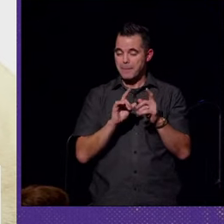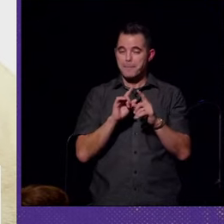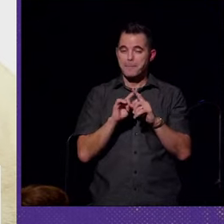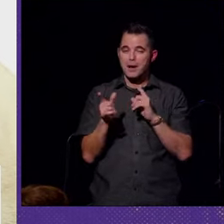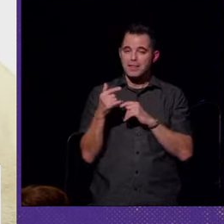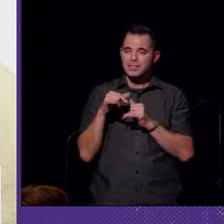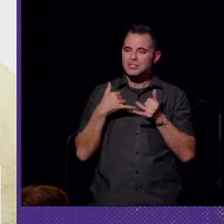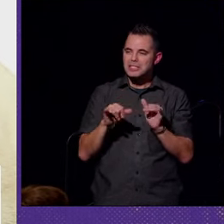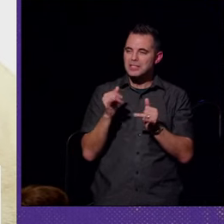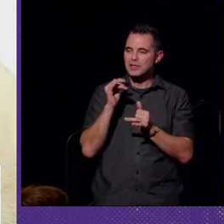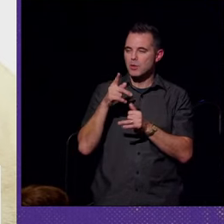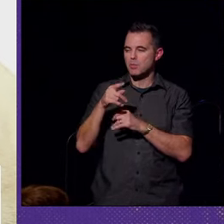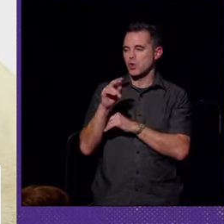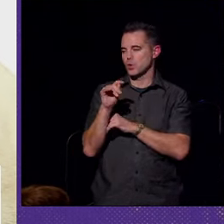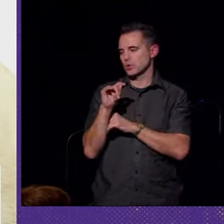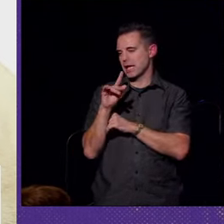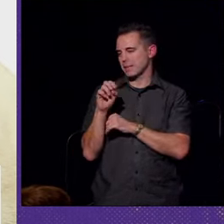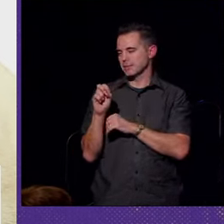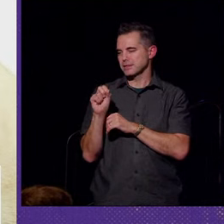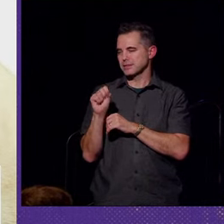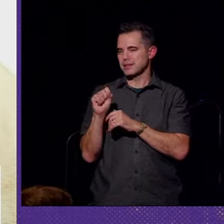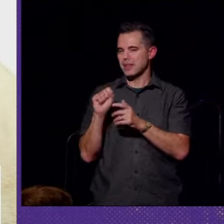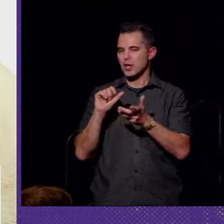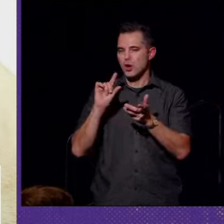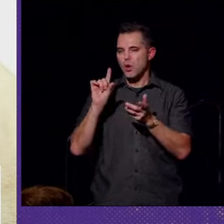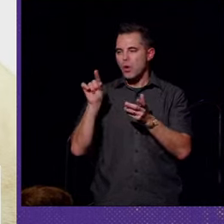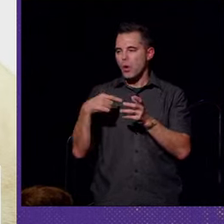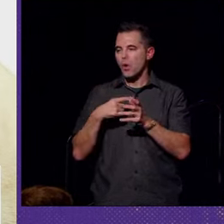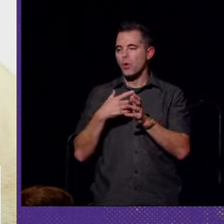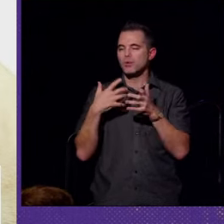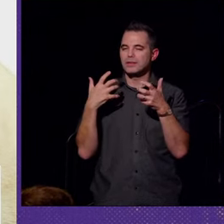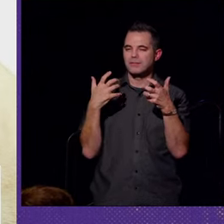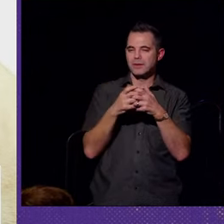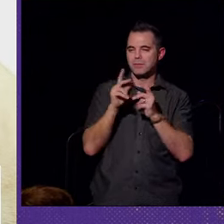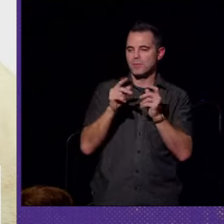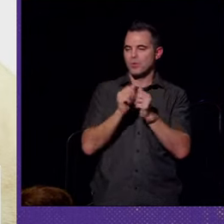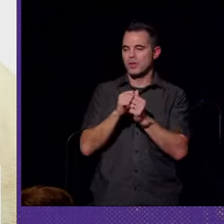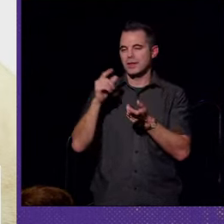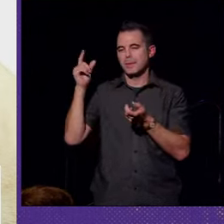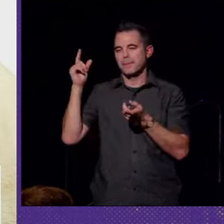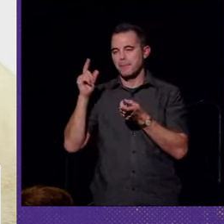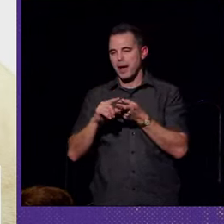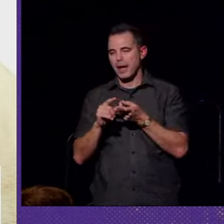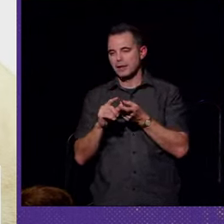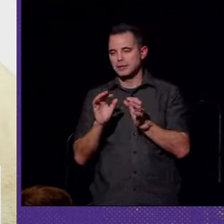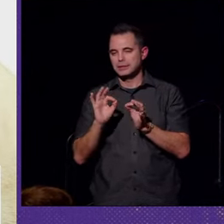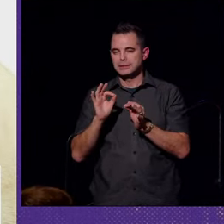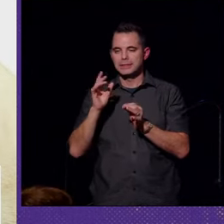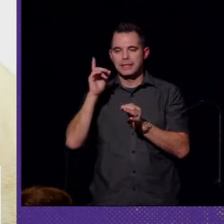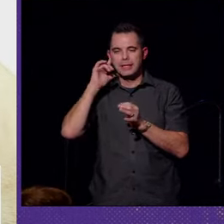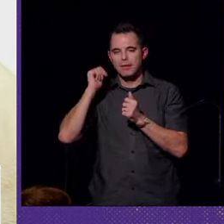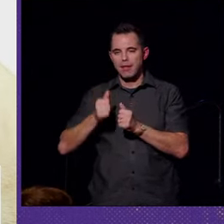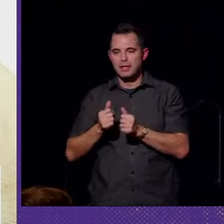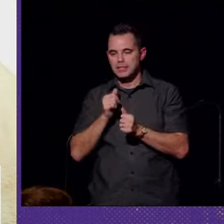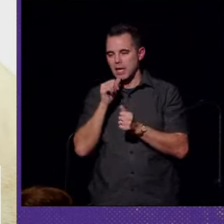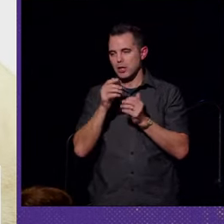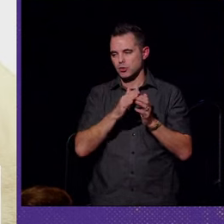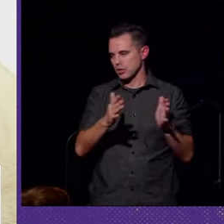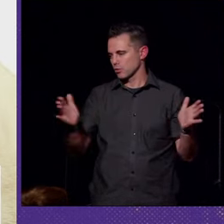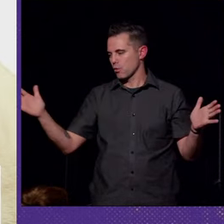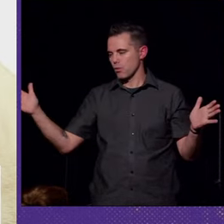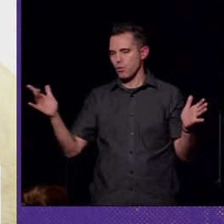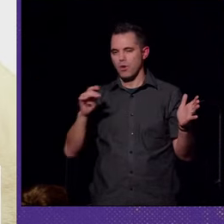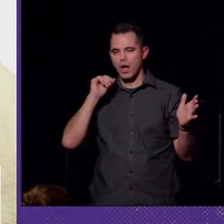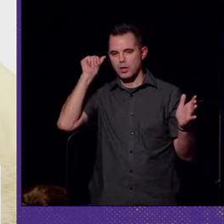these are still prototypes, and they're only suitable for people with mild hearing loss, rather than across the auditory